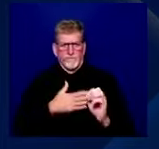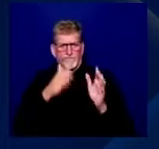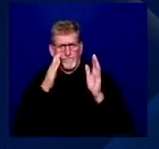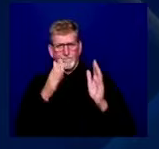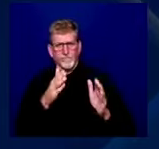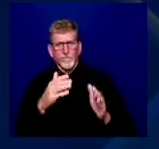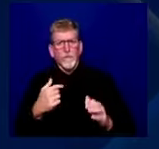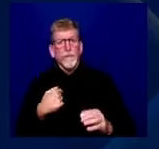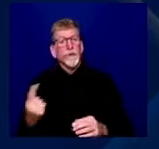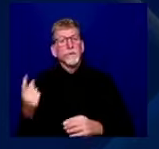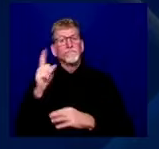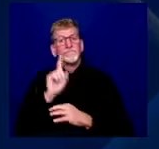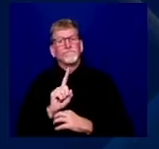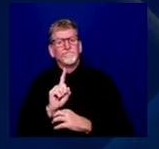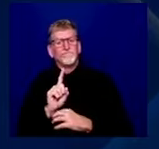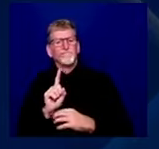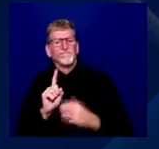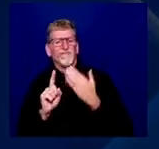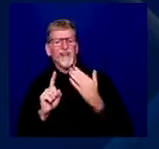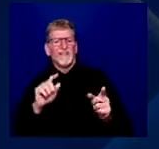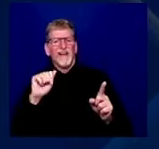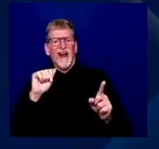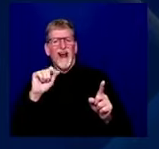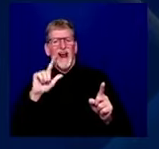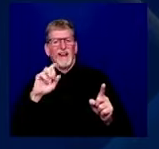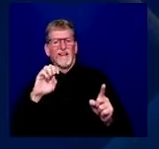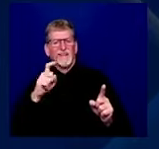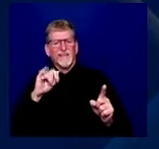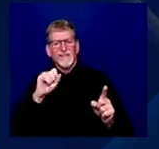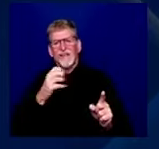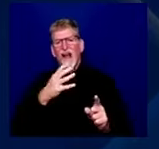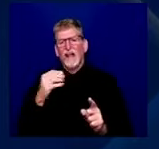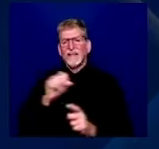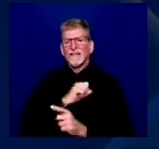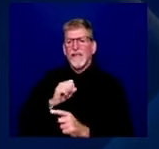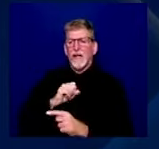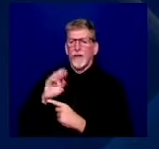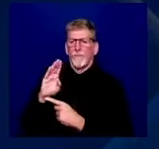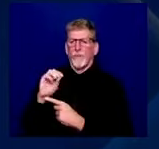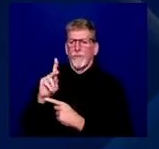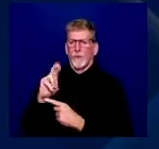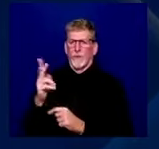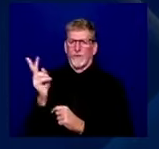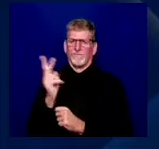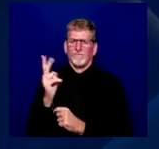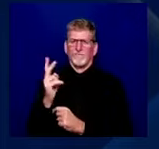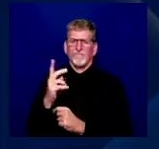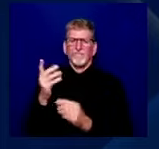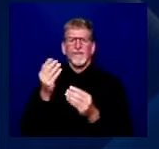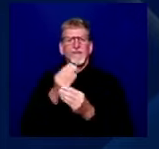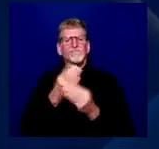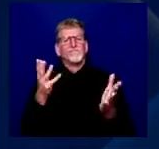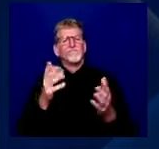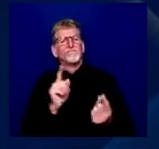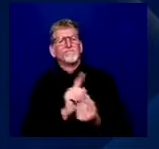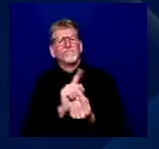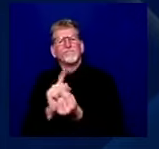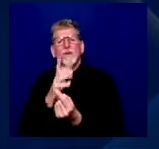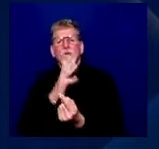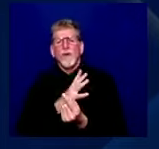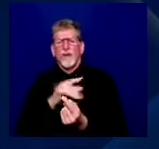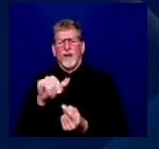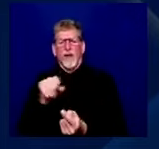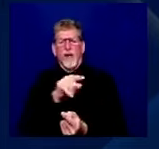Booker to meet a woman that absolutely changed my life, right? And so we talk about my wife here, we're talking about a woman that spoke five languages